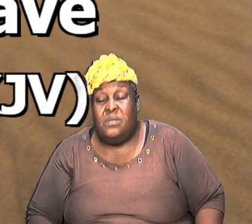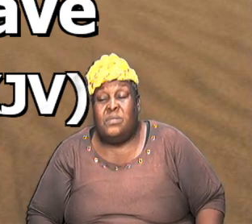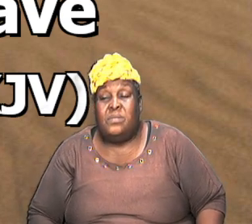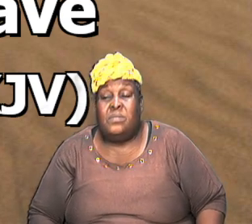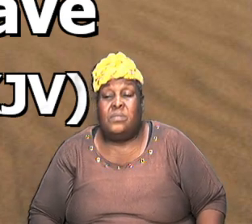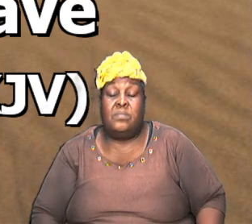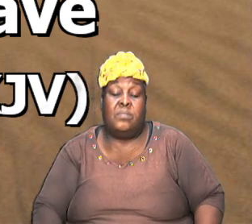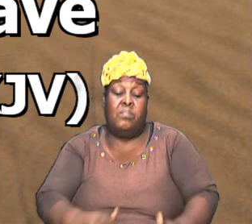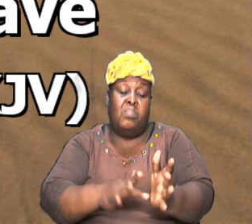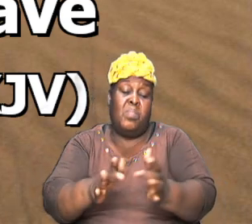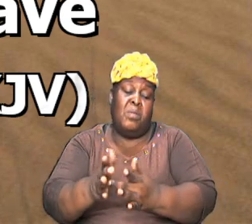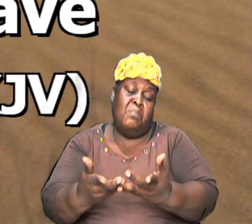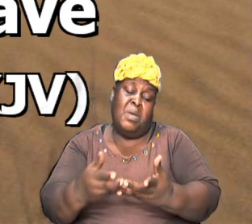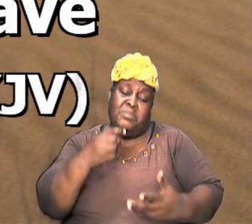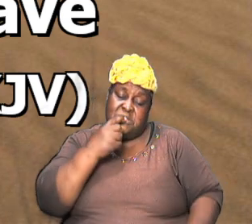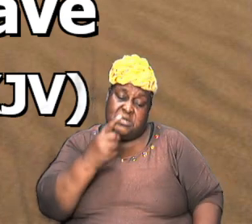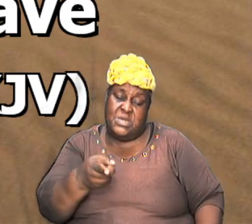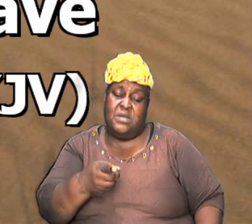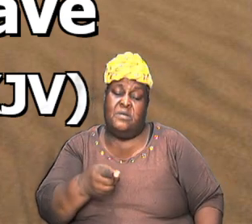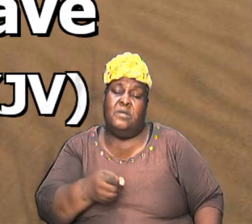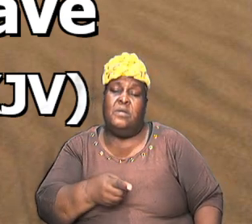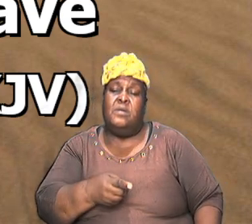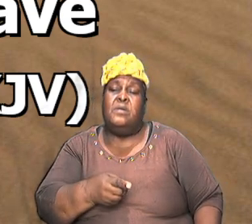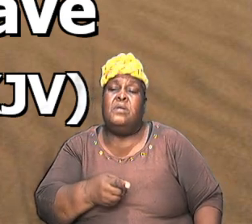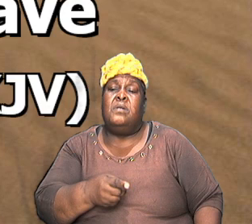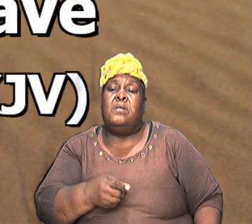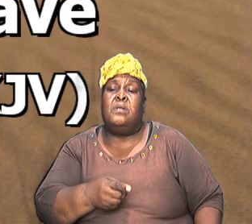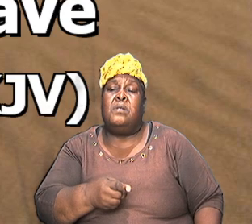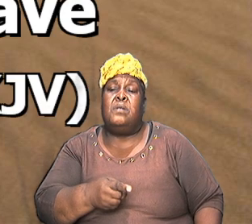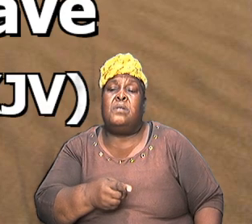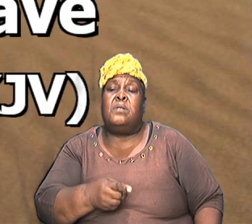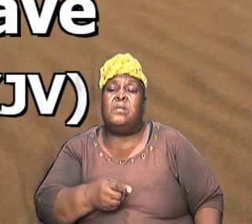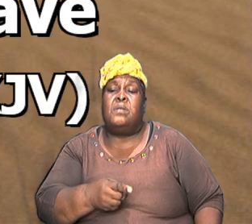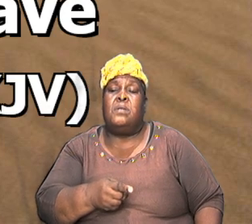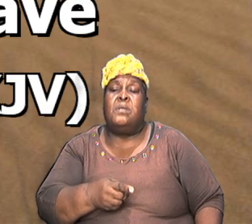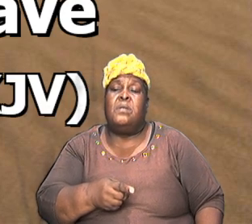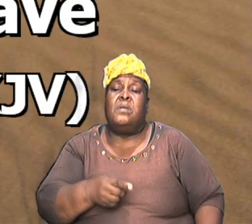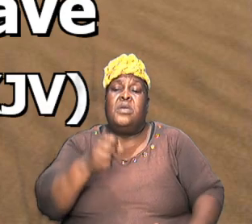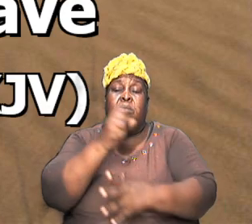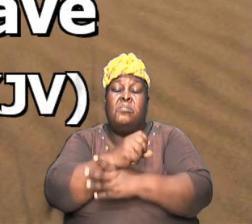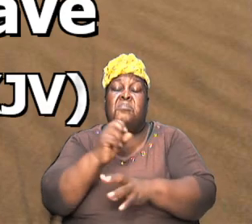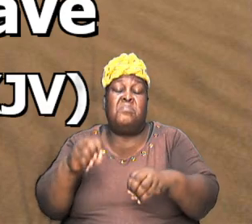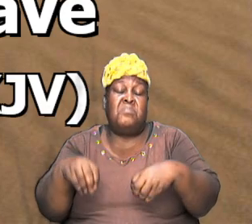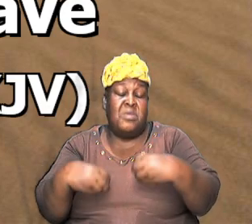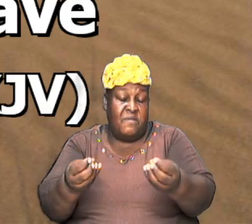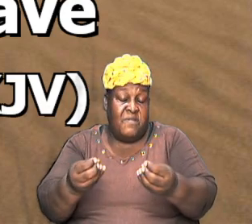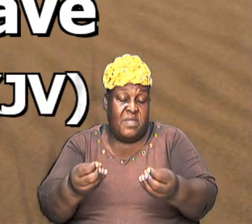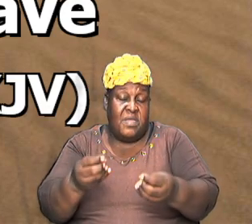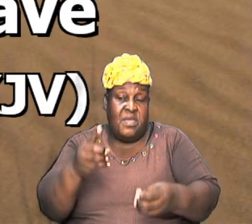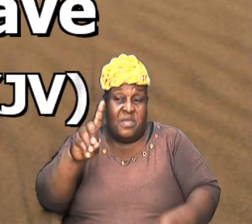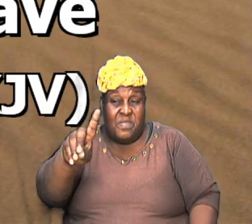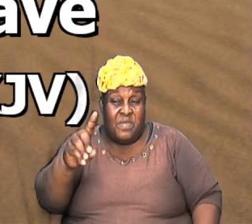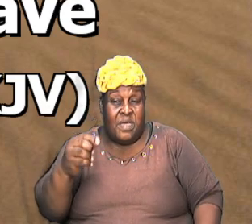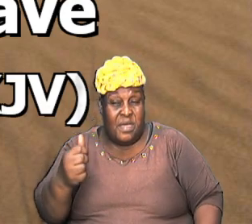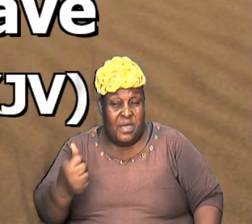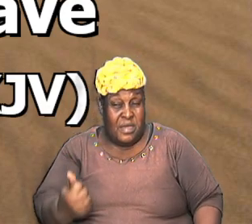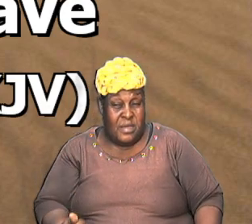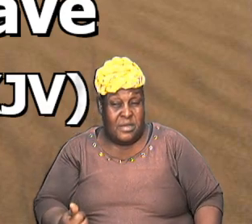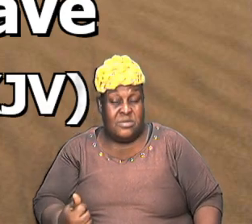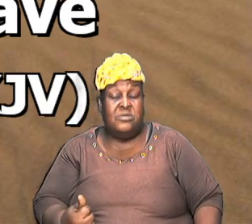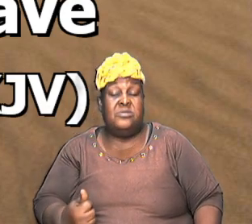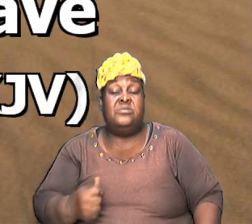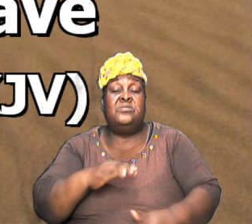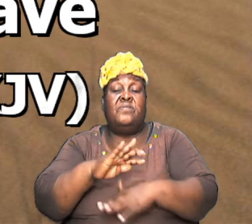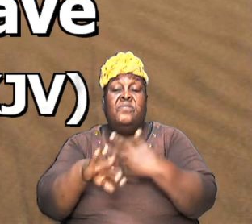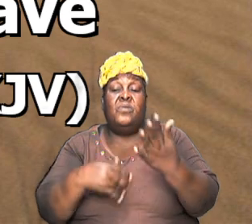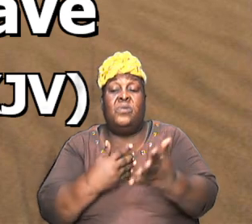the Bible said he gave him tithes of all so we're seeing a couple of things happening now